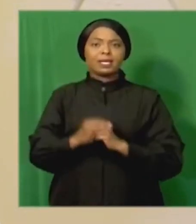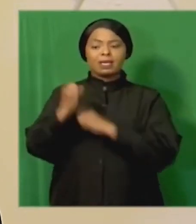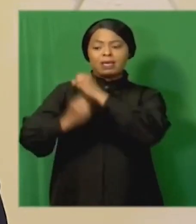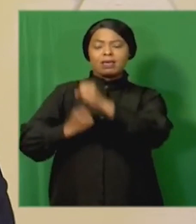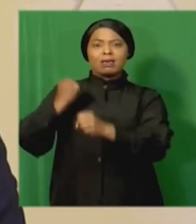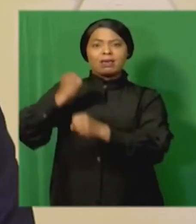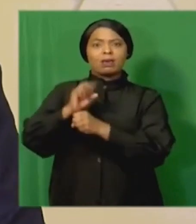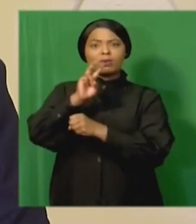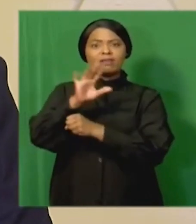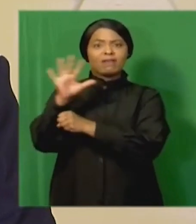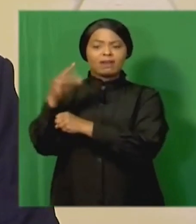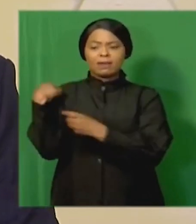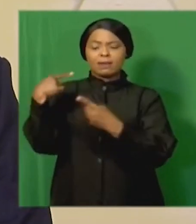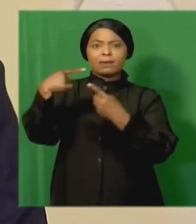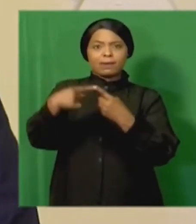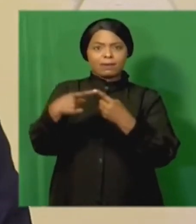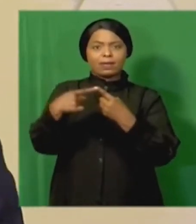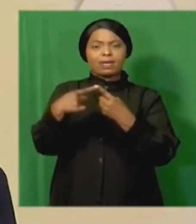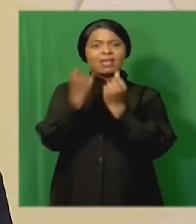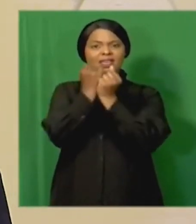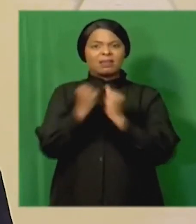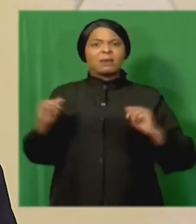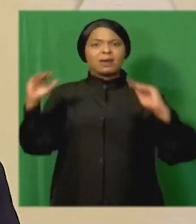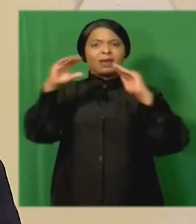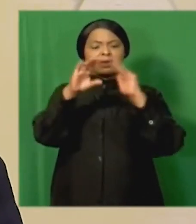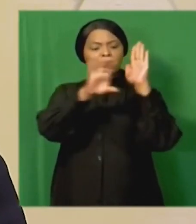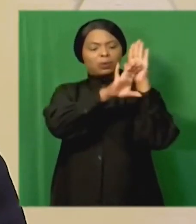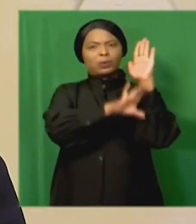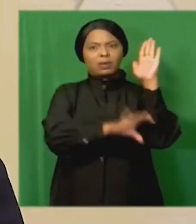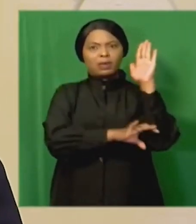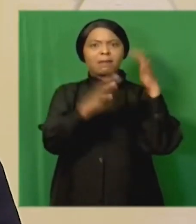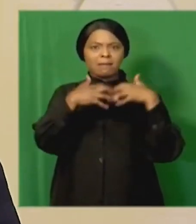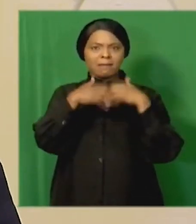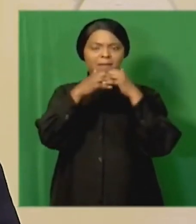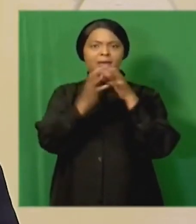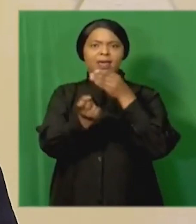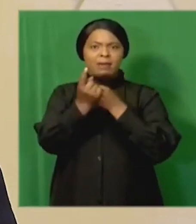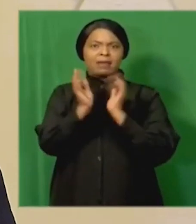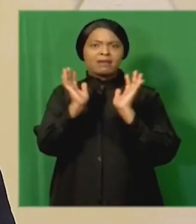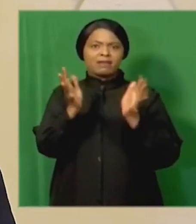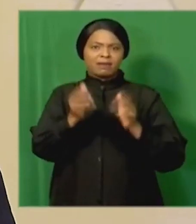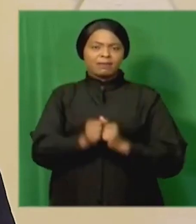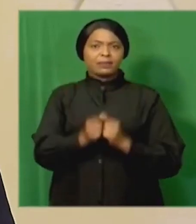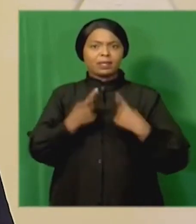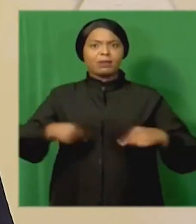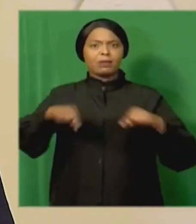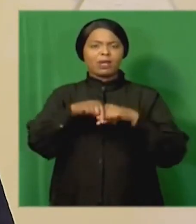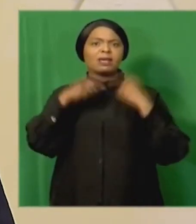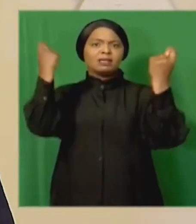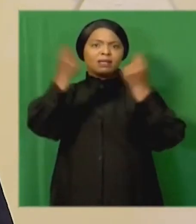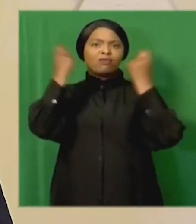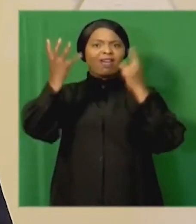years ago our new democratic constitution came into effect. As we celebrated this